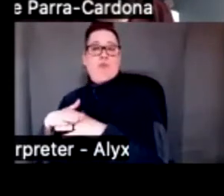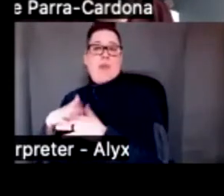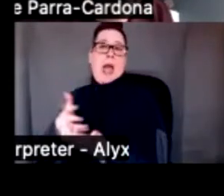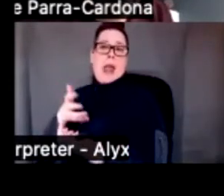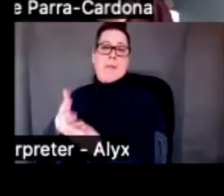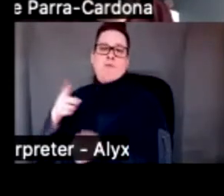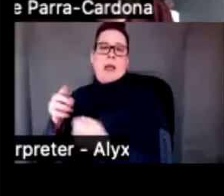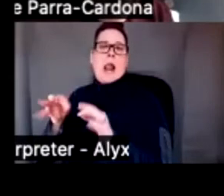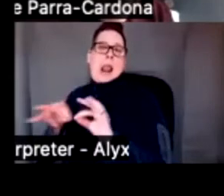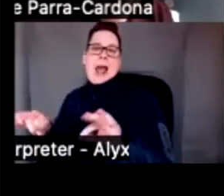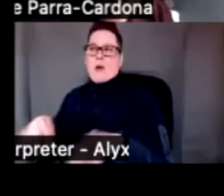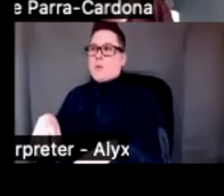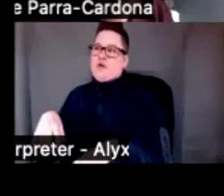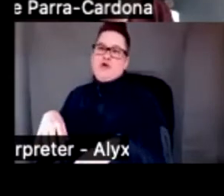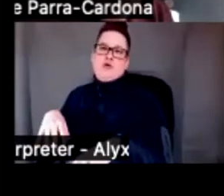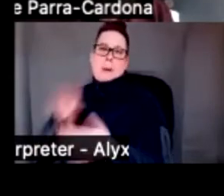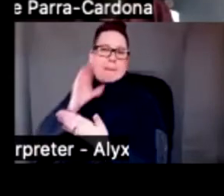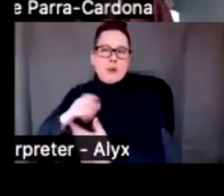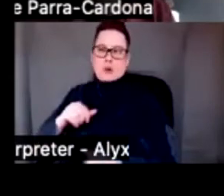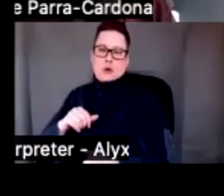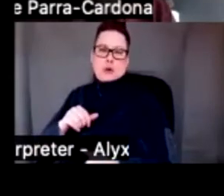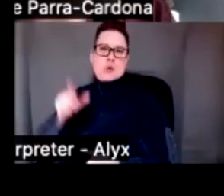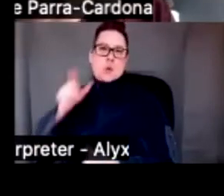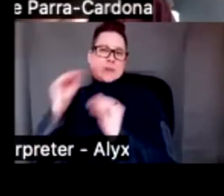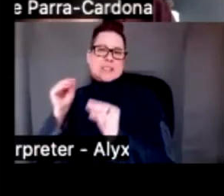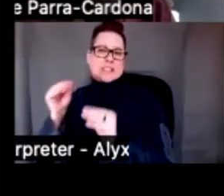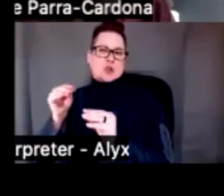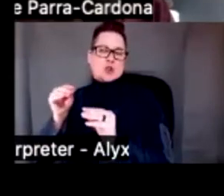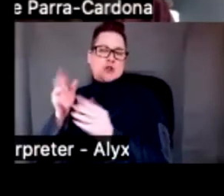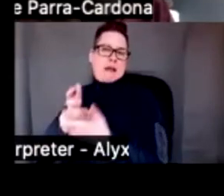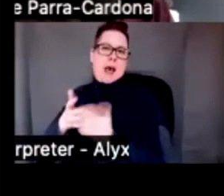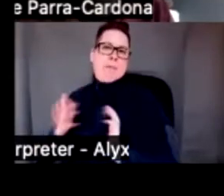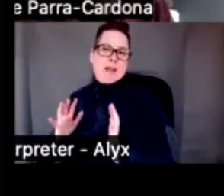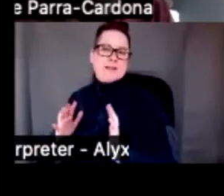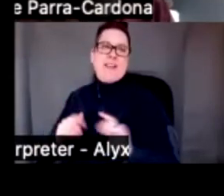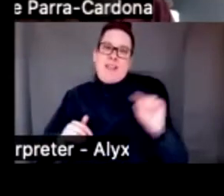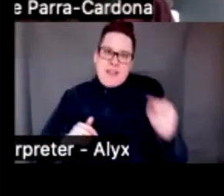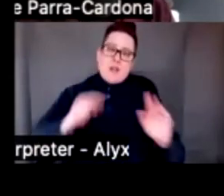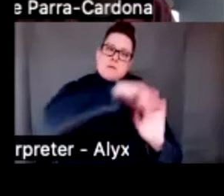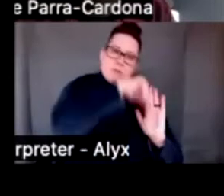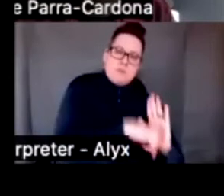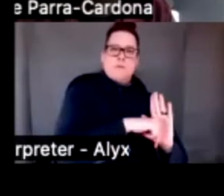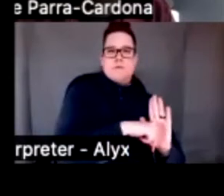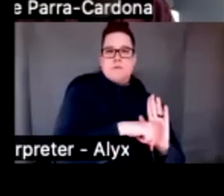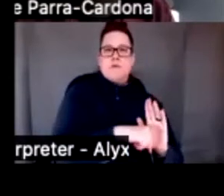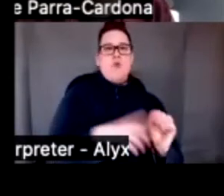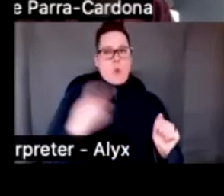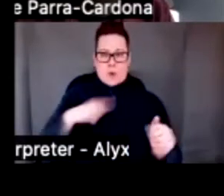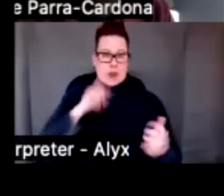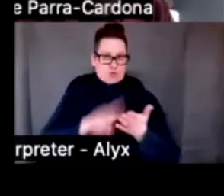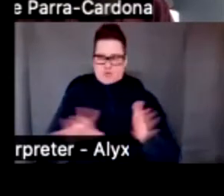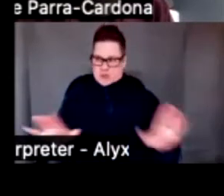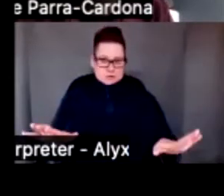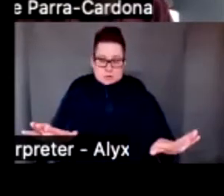adaptation, and it was the premise of our major research hypothesis.